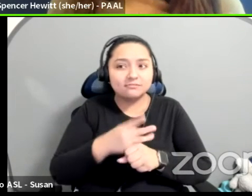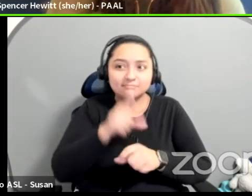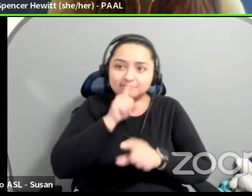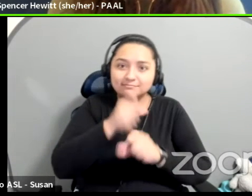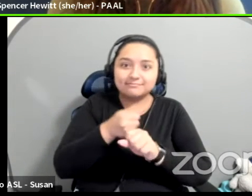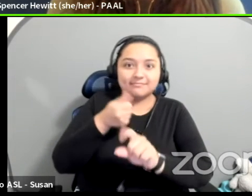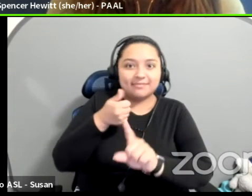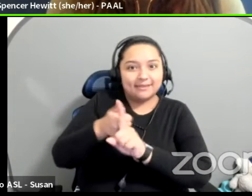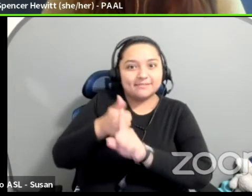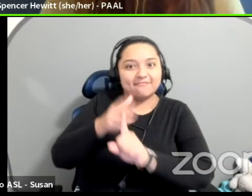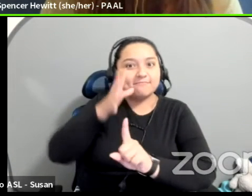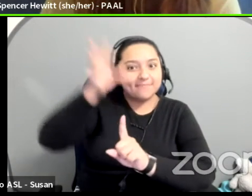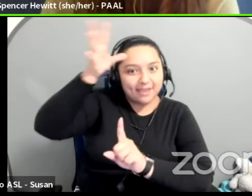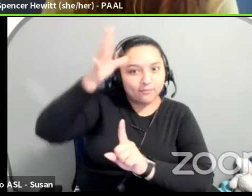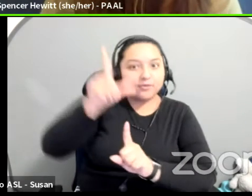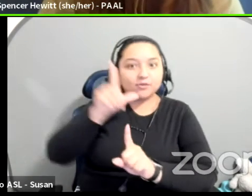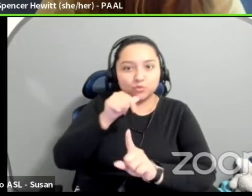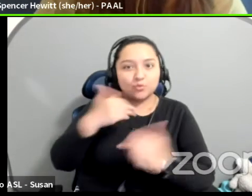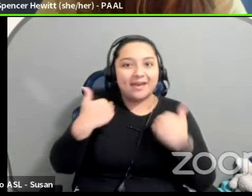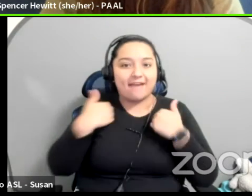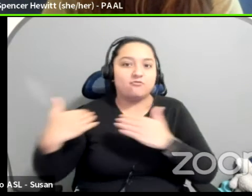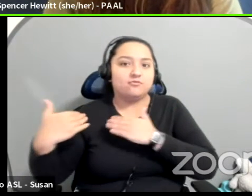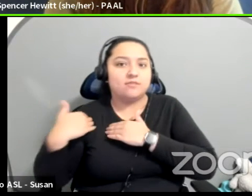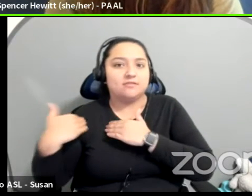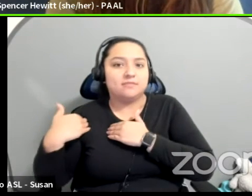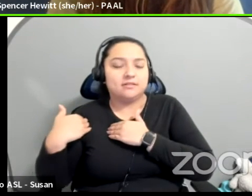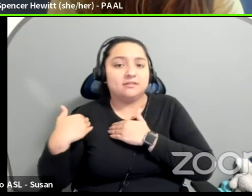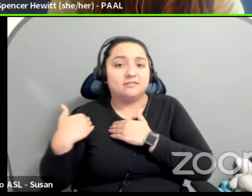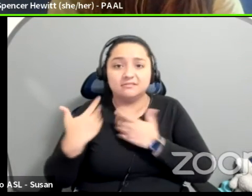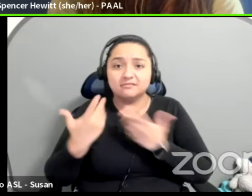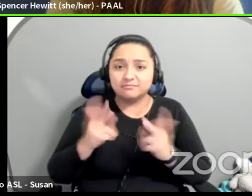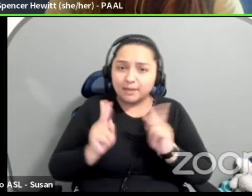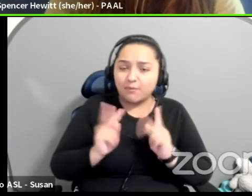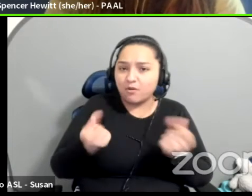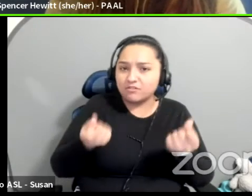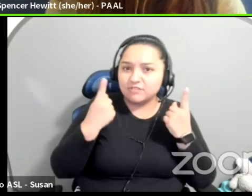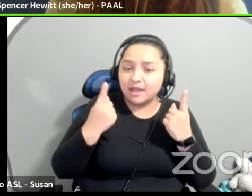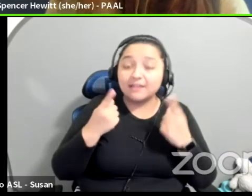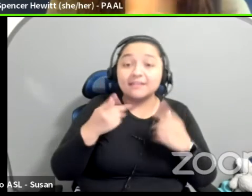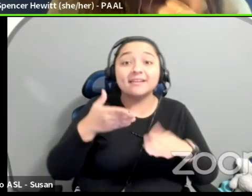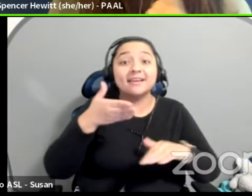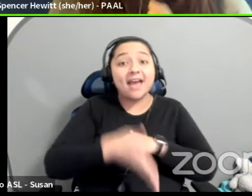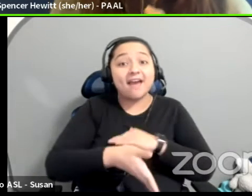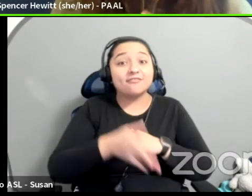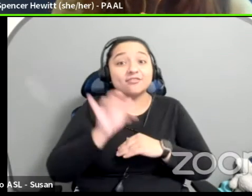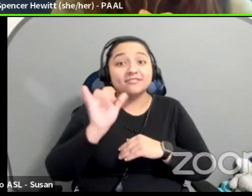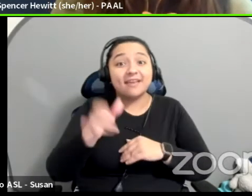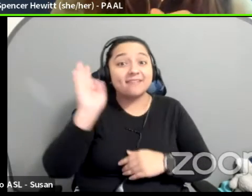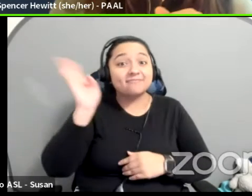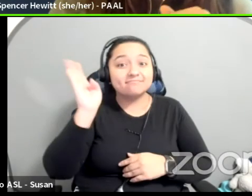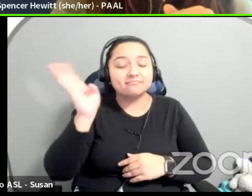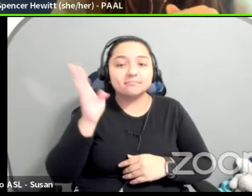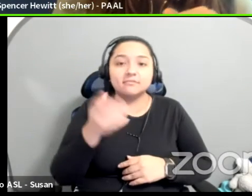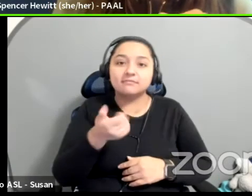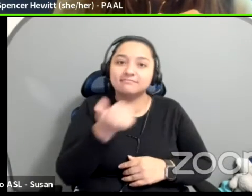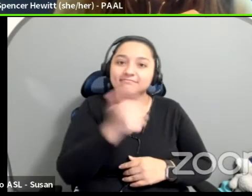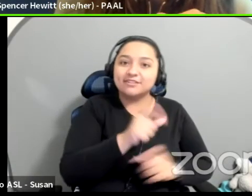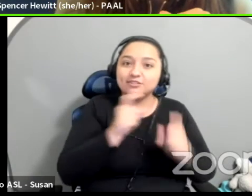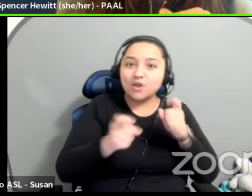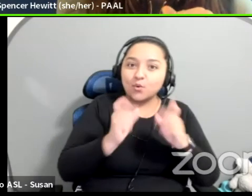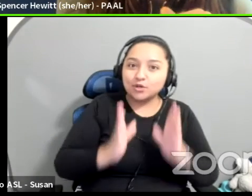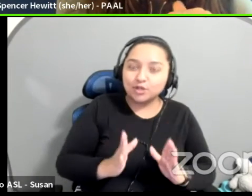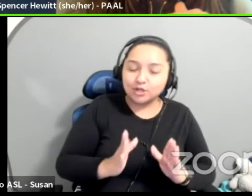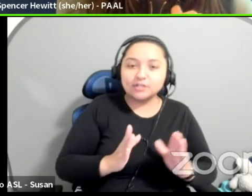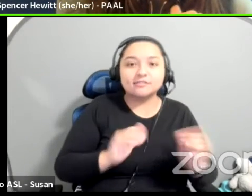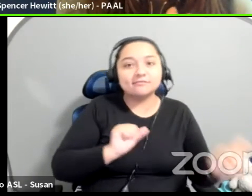it intersects with everyone's experiences. And after the gala donors approached me just saying, I related to that so much because when I started my